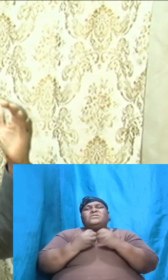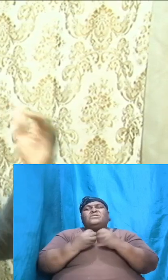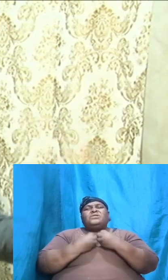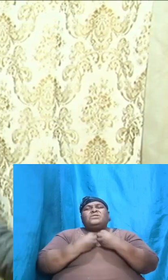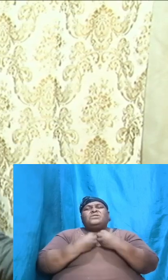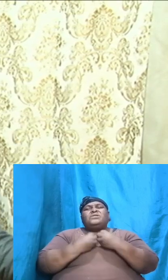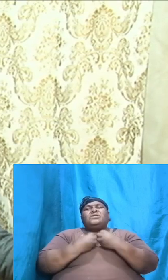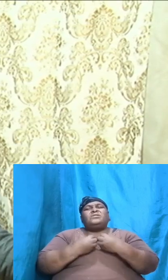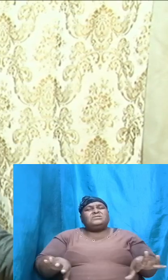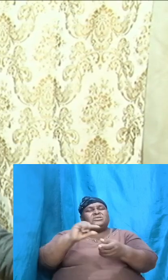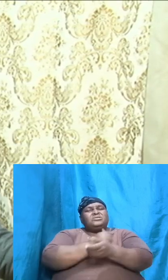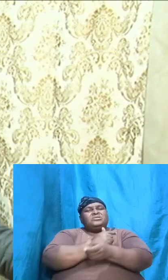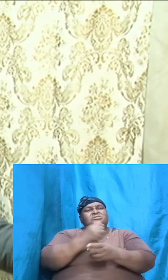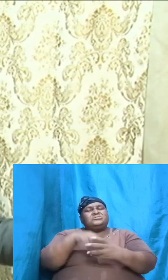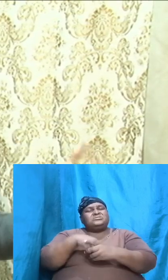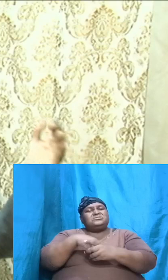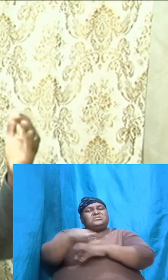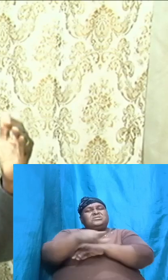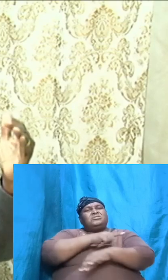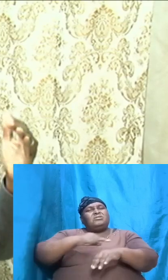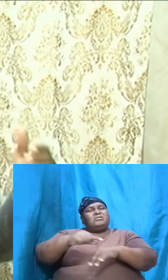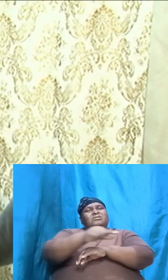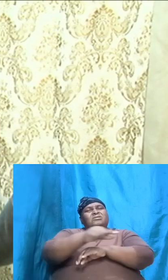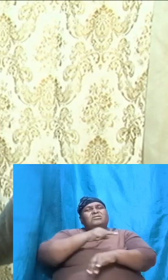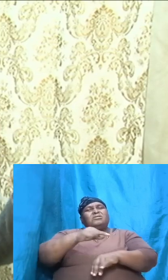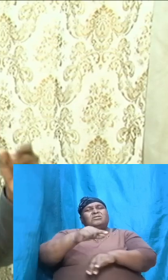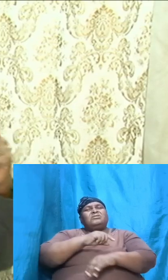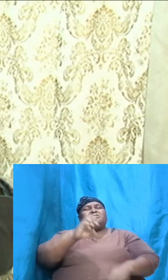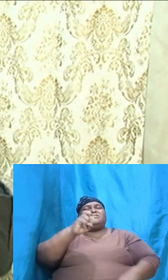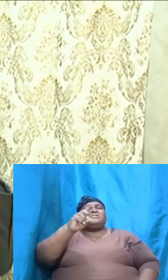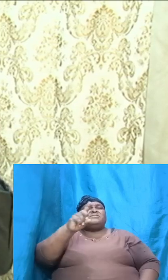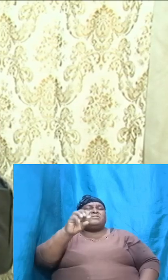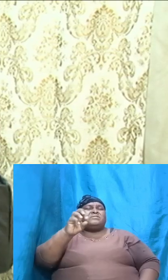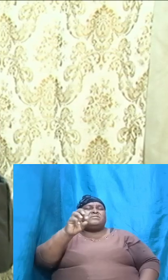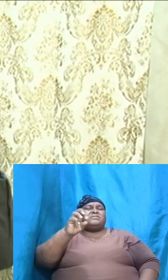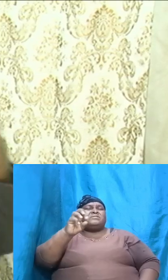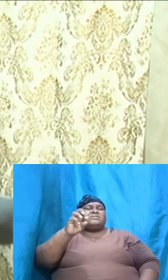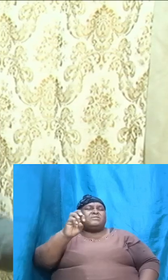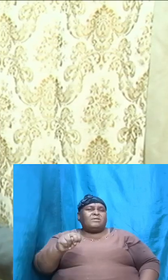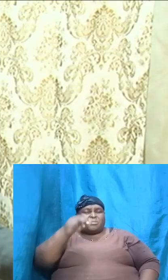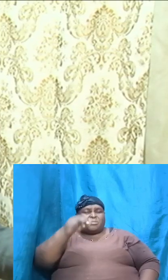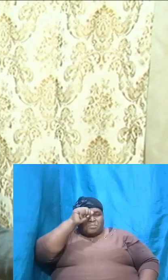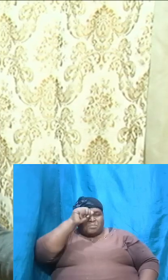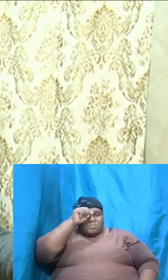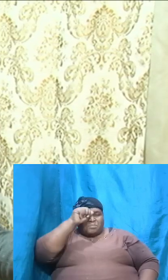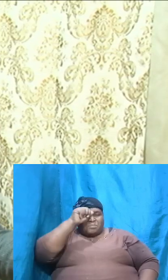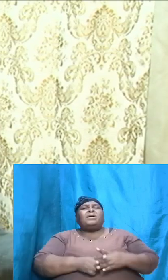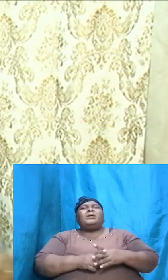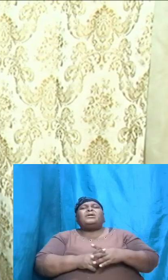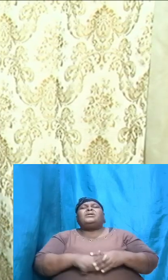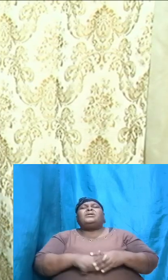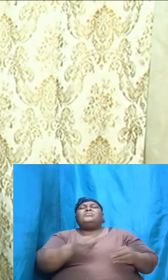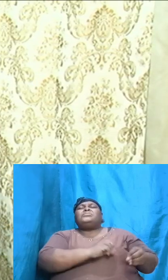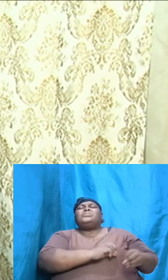in the garden so that we see in Genesis man being cast out of the garden. But then Revelation